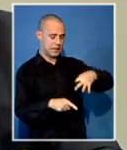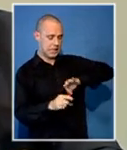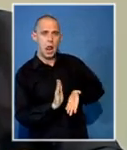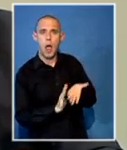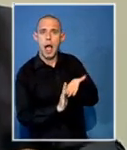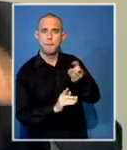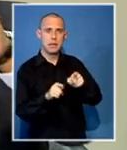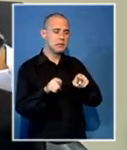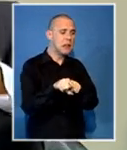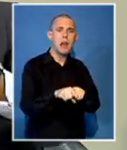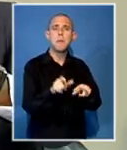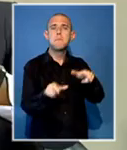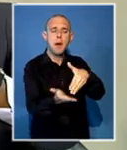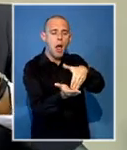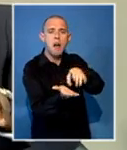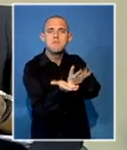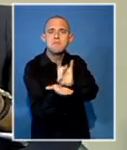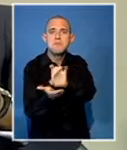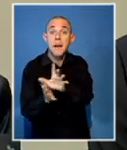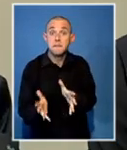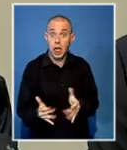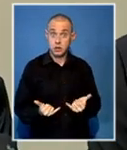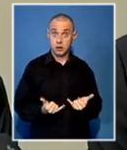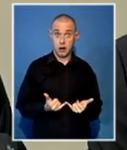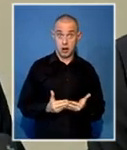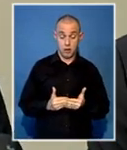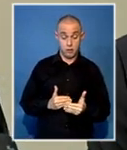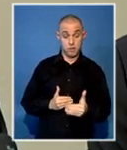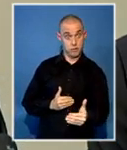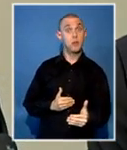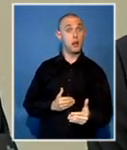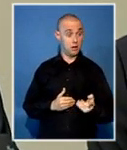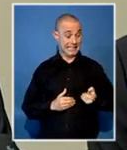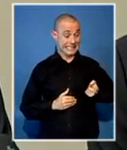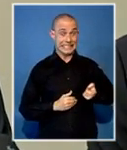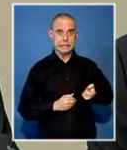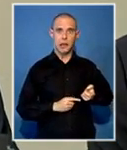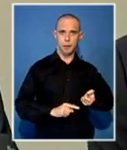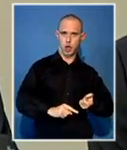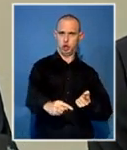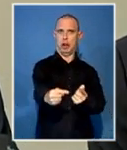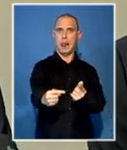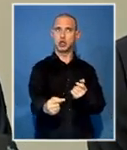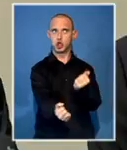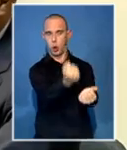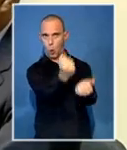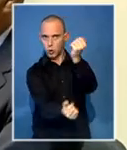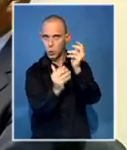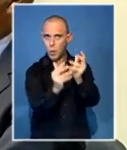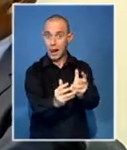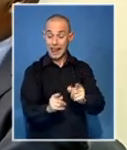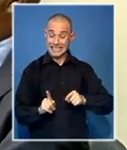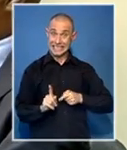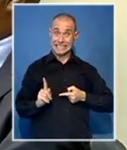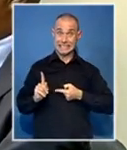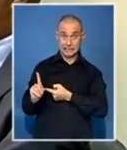has since denied any wrongdoing and is contemplating a legal challenge to the report. The communications minister also sought legal